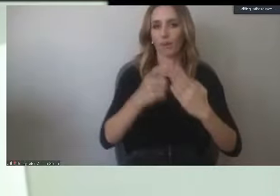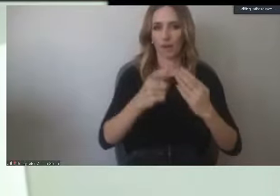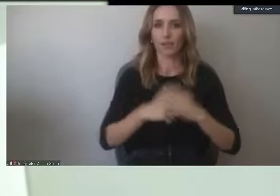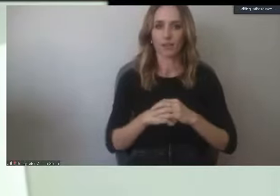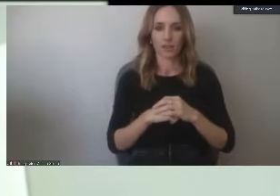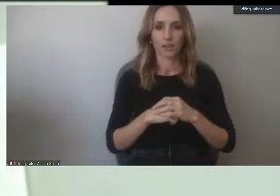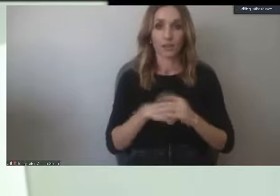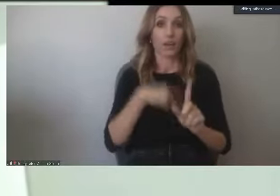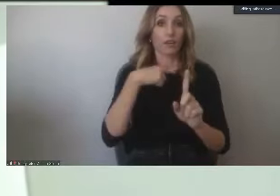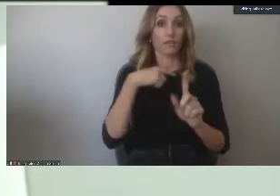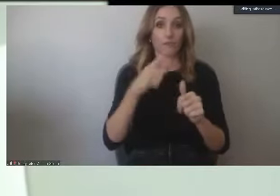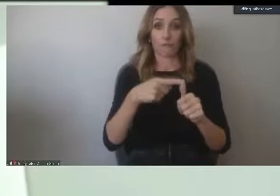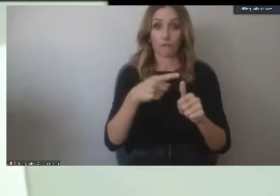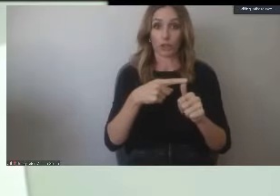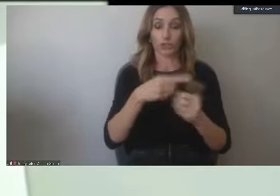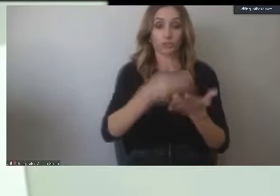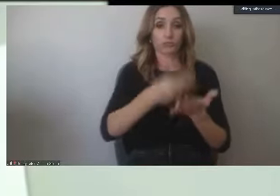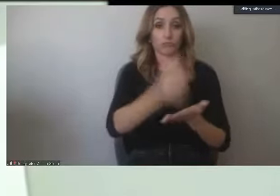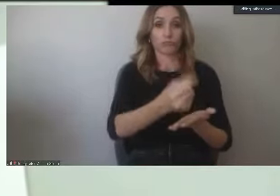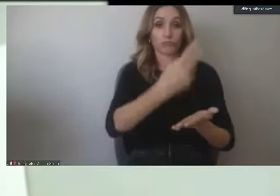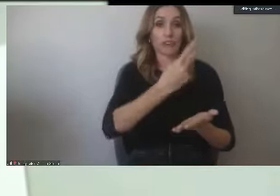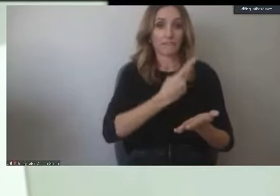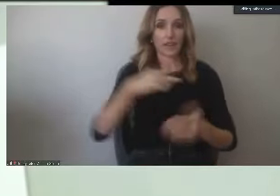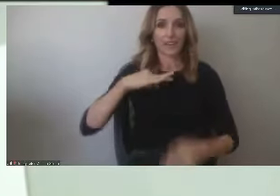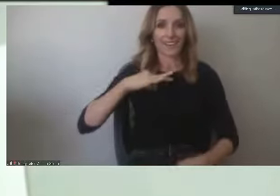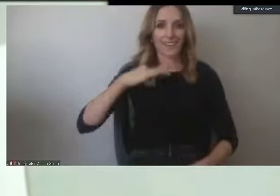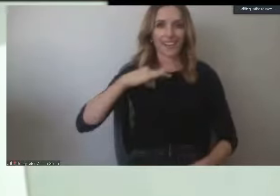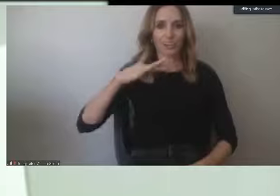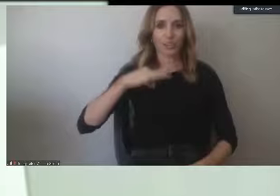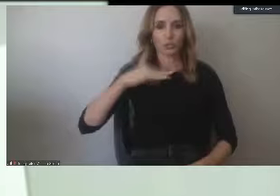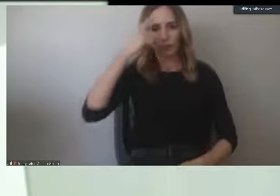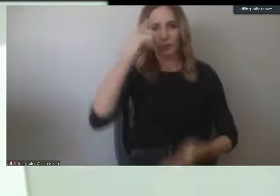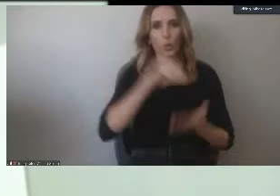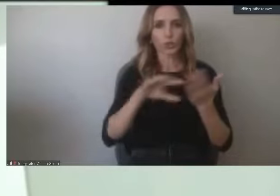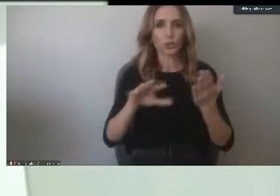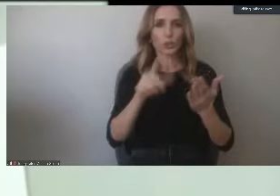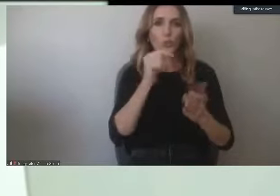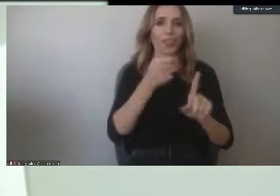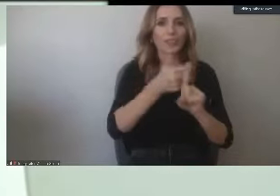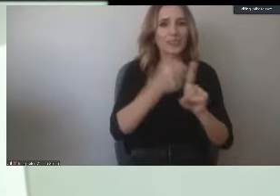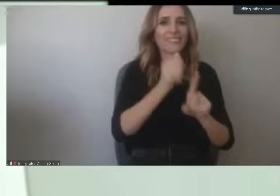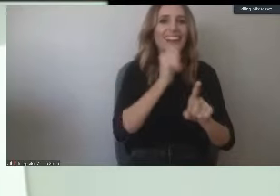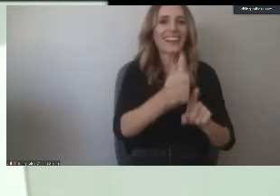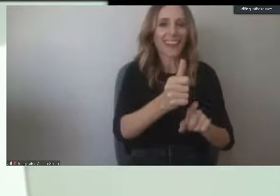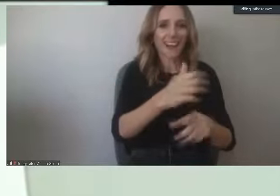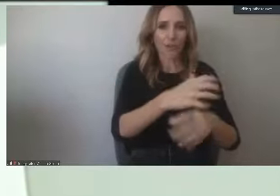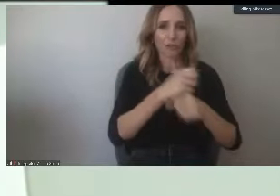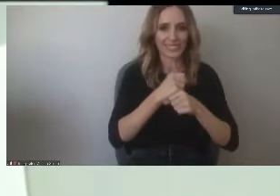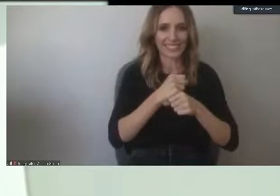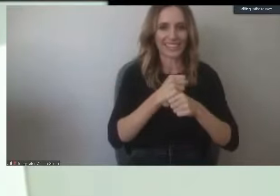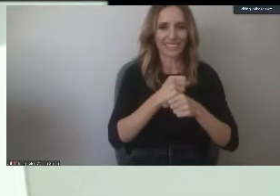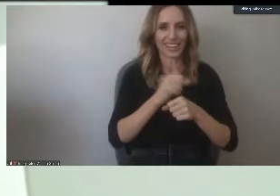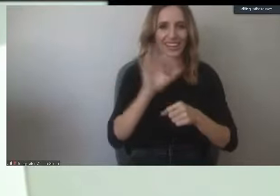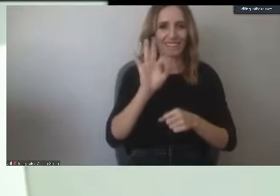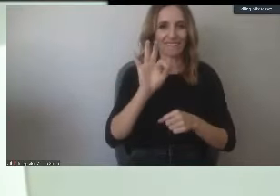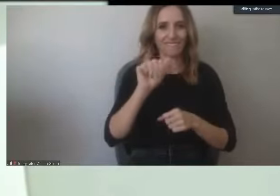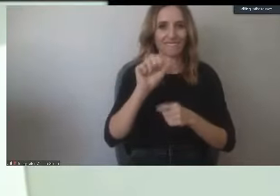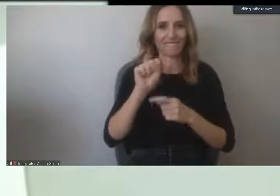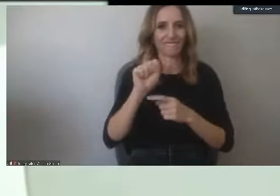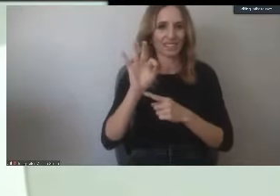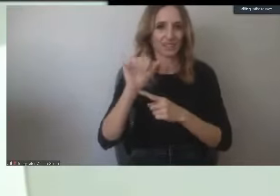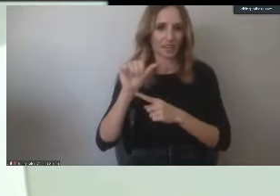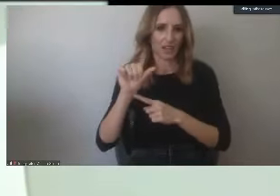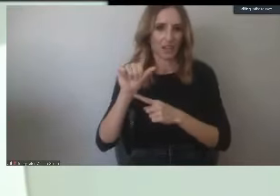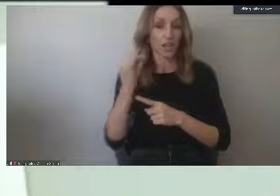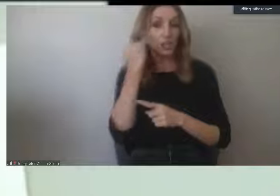First, refunds are eligible for students who are not currently receiving financial aid. So that means if you paid out of pocket for your tuition